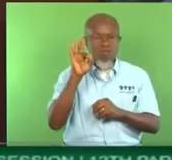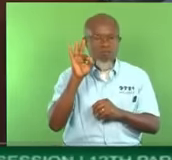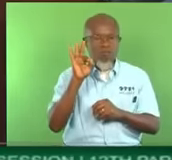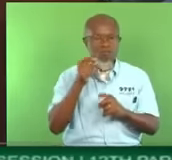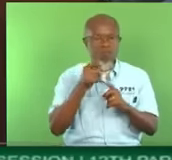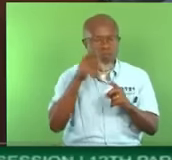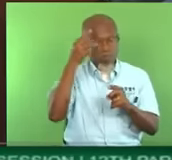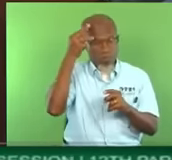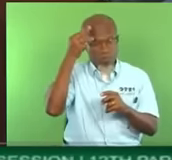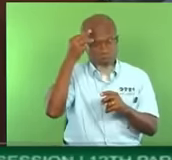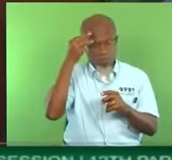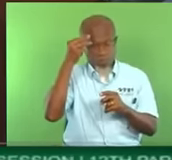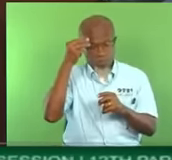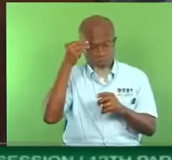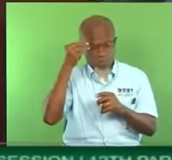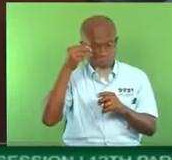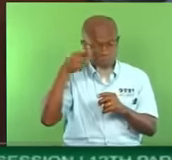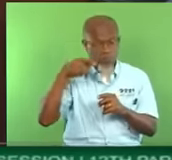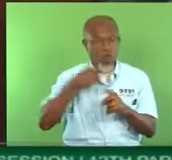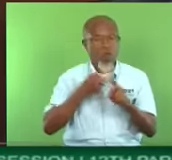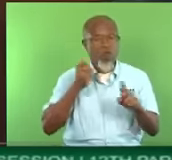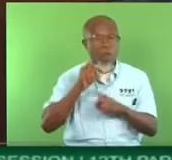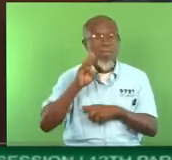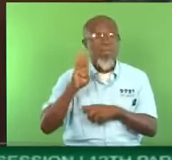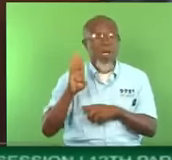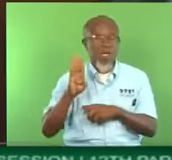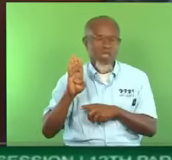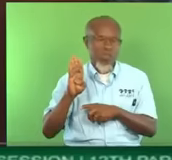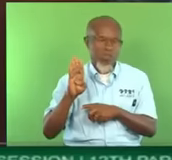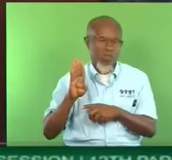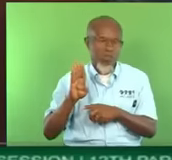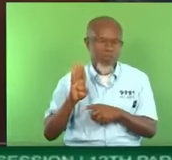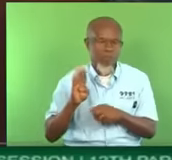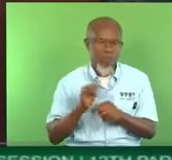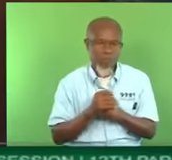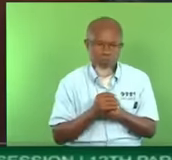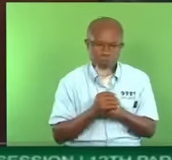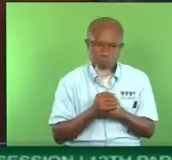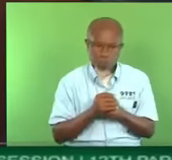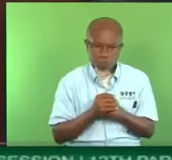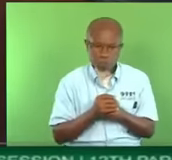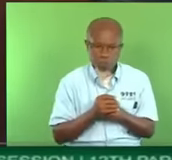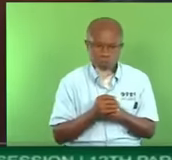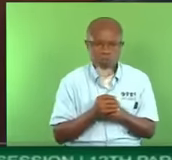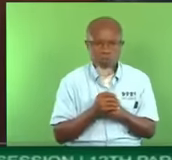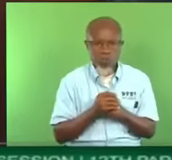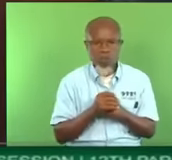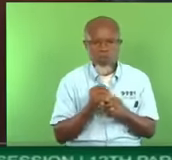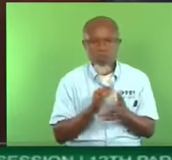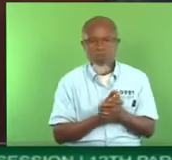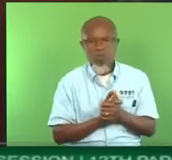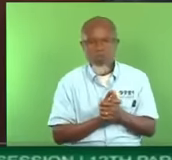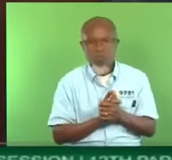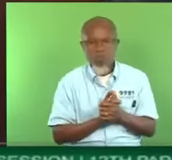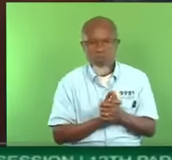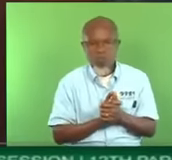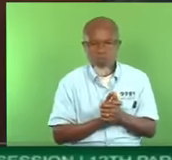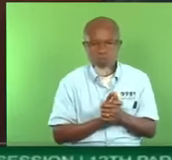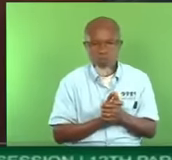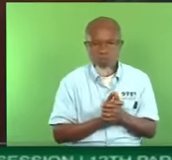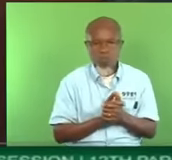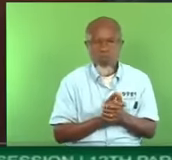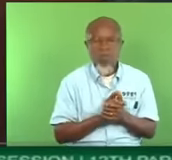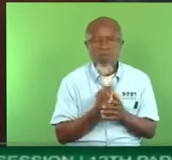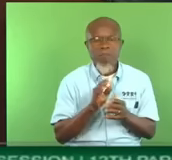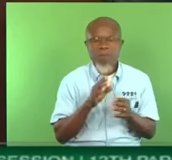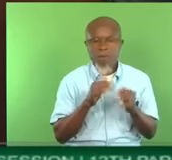begin at Shaford Courts. Mr. Speaker, Shaford Courts is located in Port of Spain. It's an HDC compound. Mr. Deputy Speaker,